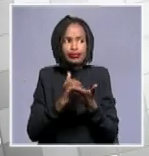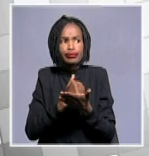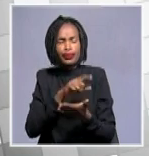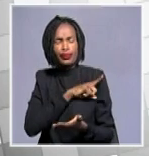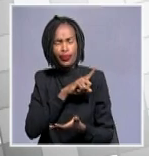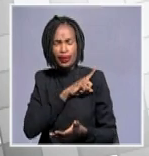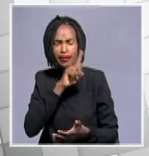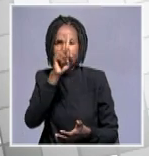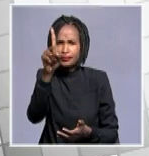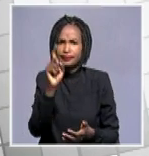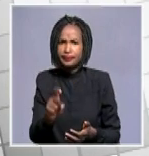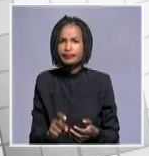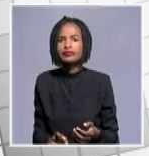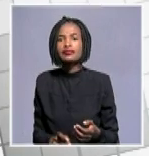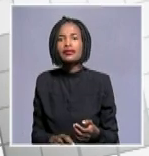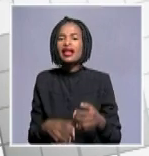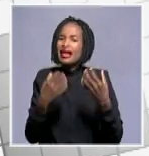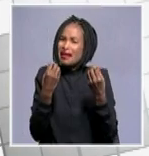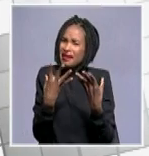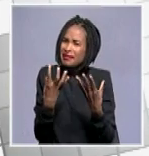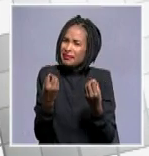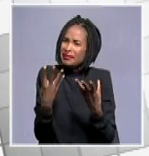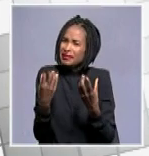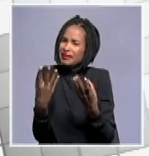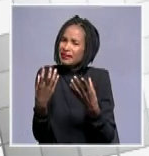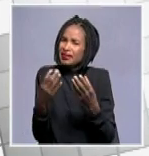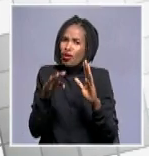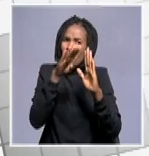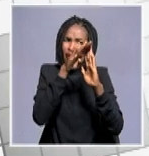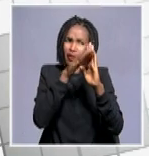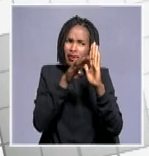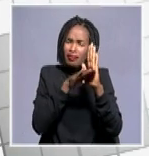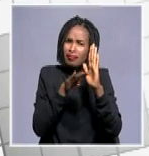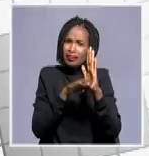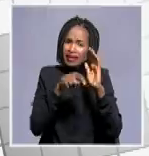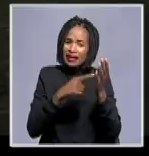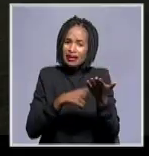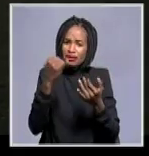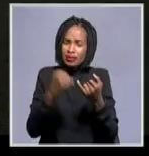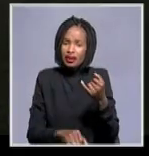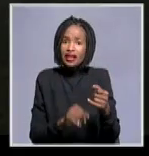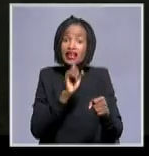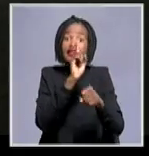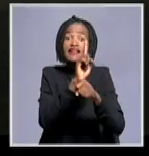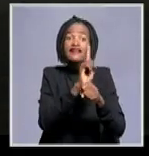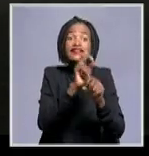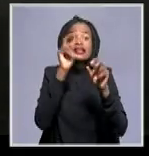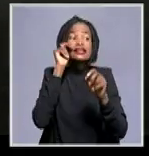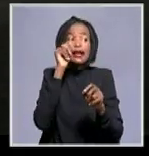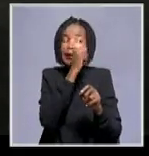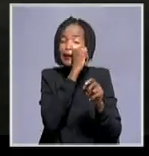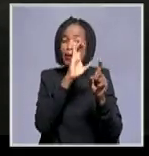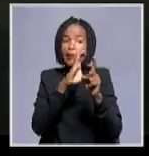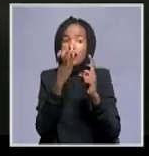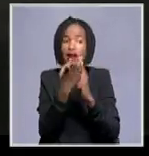basically you know there's a number of activities taking place in the town of Ketman Swoop this weekend it's the first ever Nama cultural festival